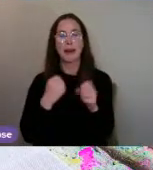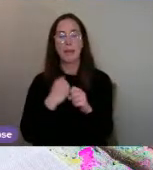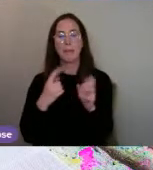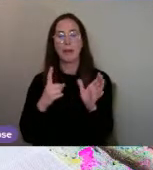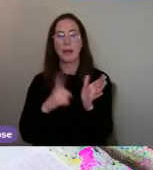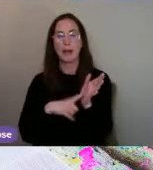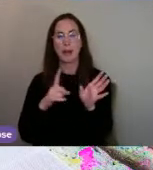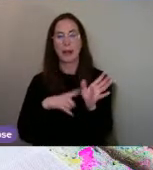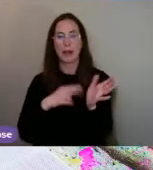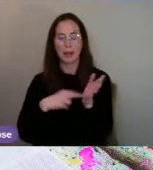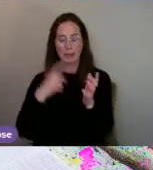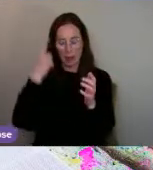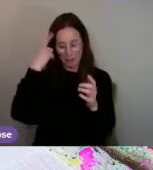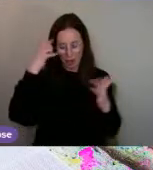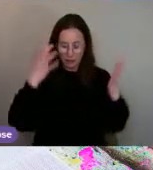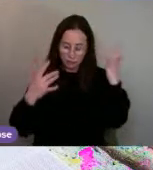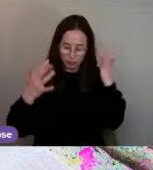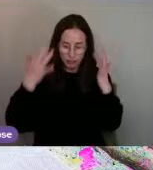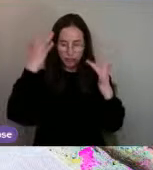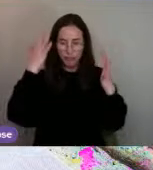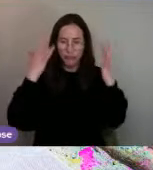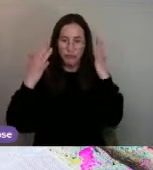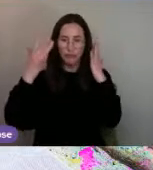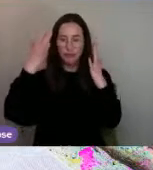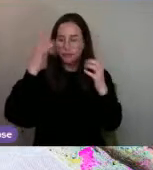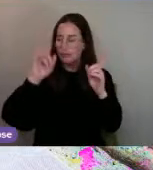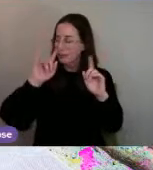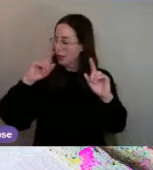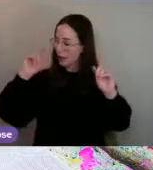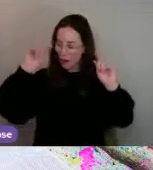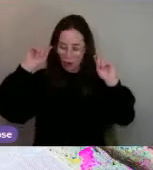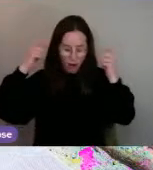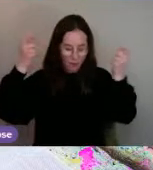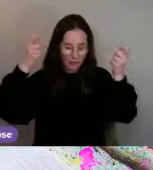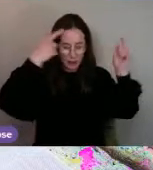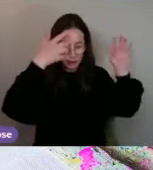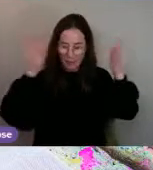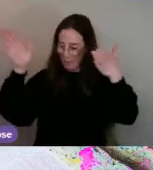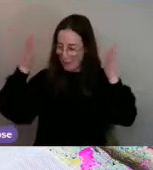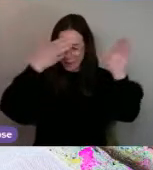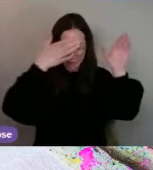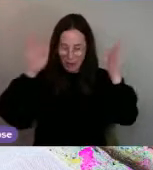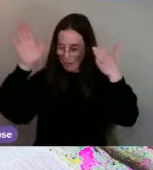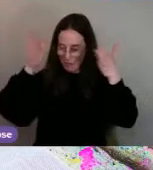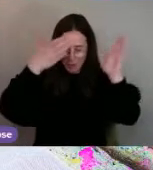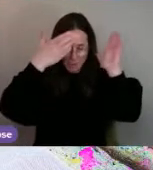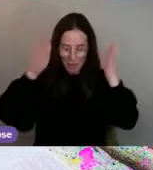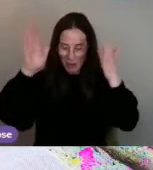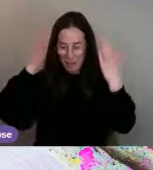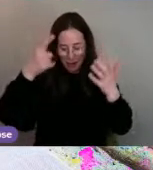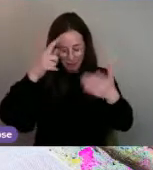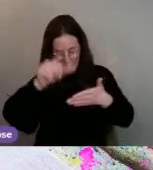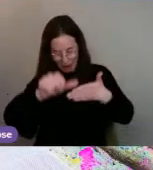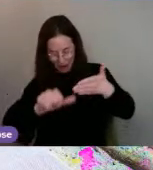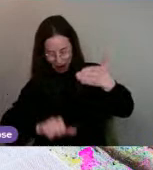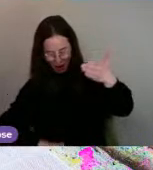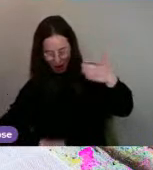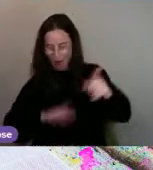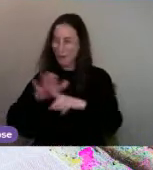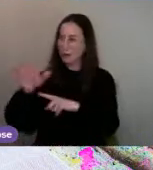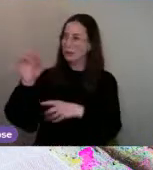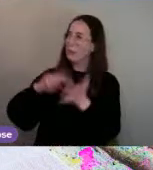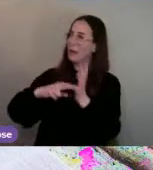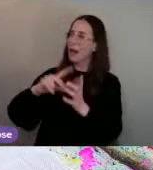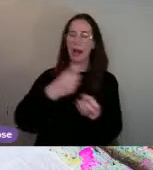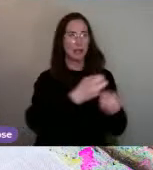My mind is busy. There is no real switch off. It flits from one thought to another. A to-do list. A future plan. What was